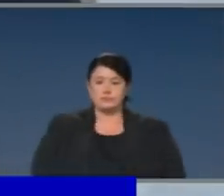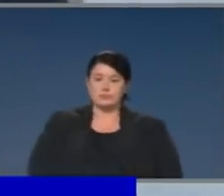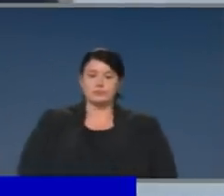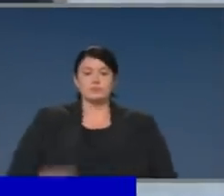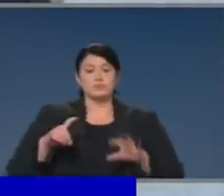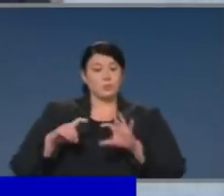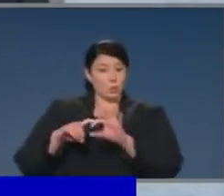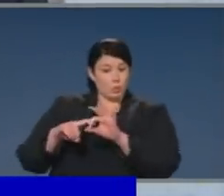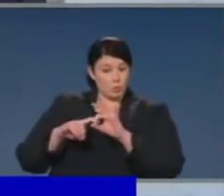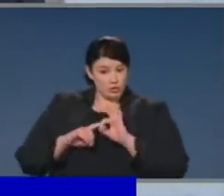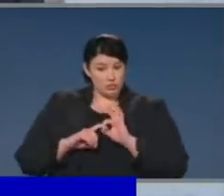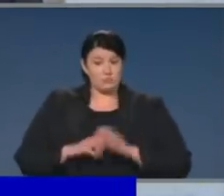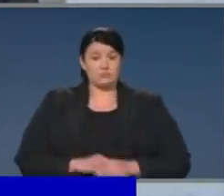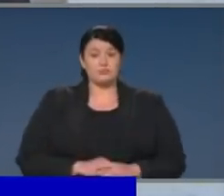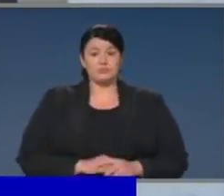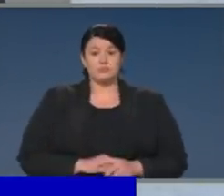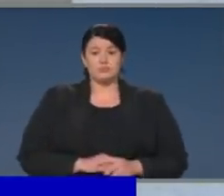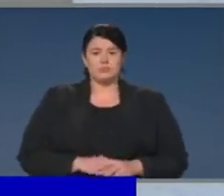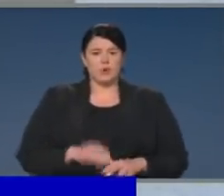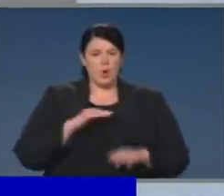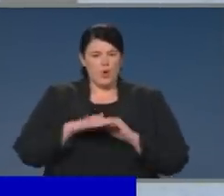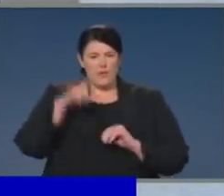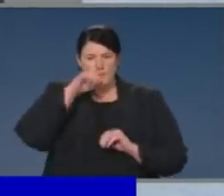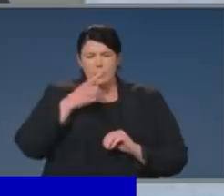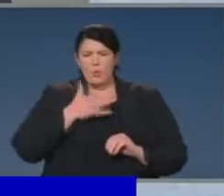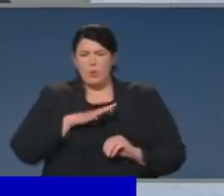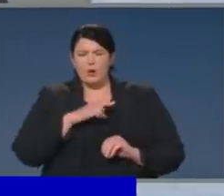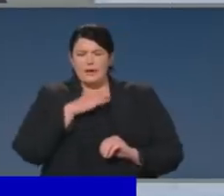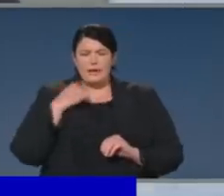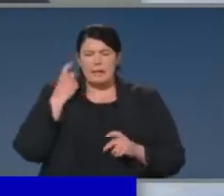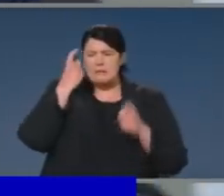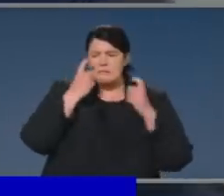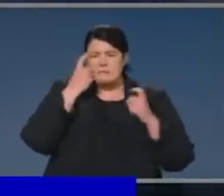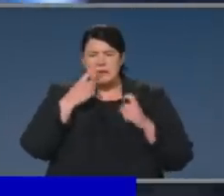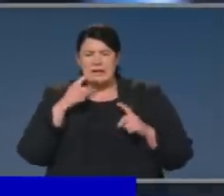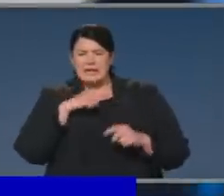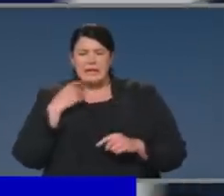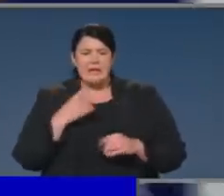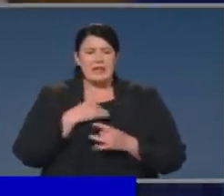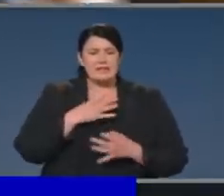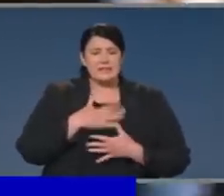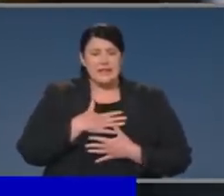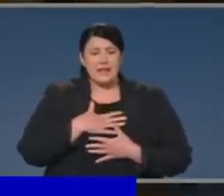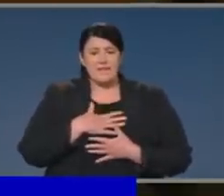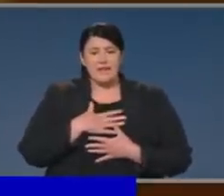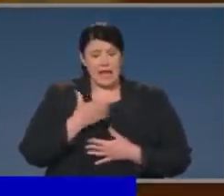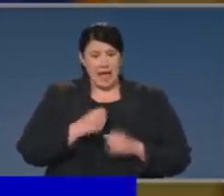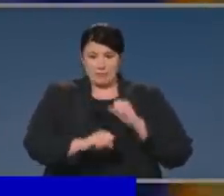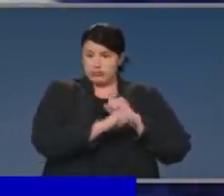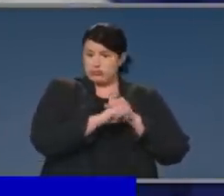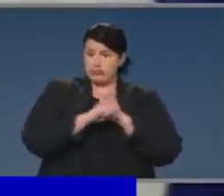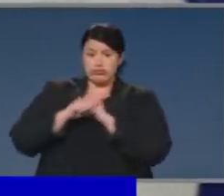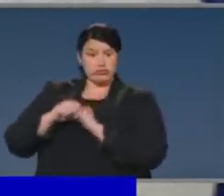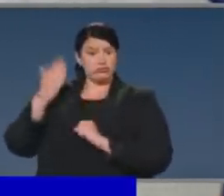question? Just about the suicide data. We had a burst of publicity a few days ago about